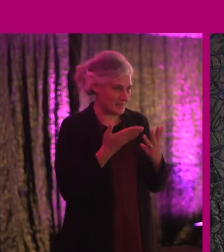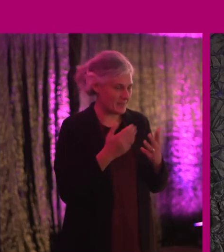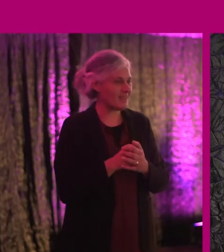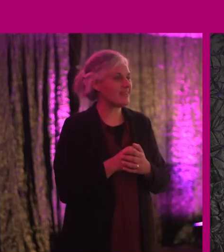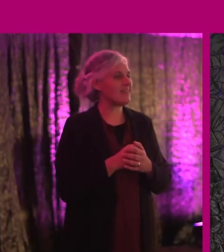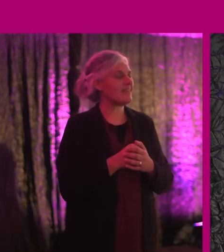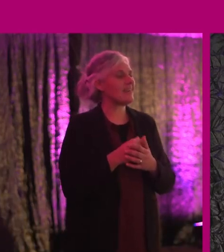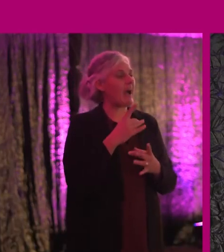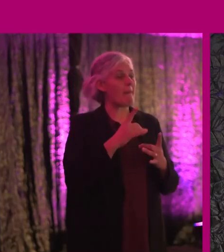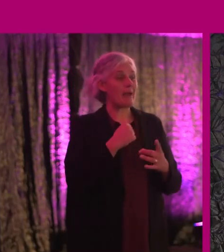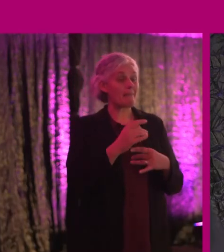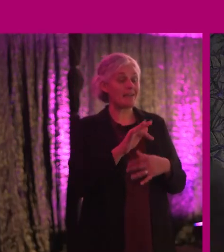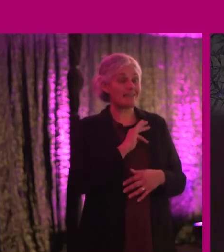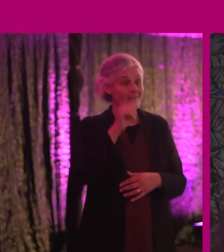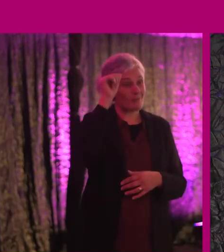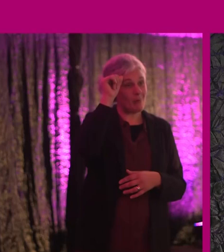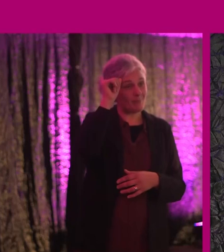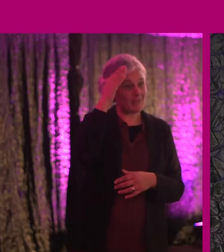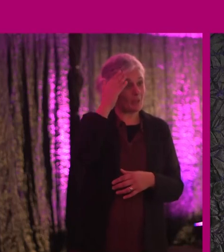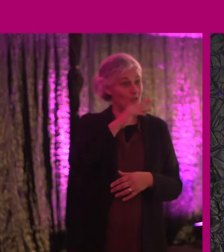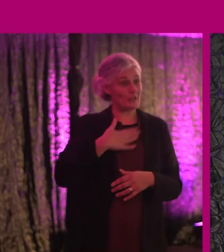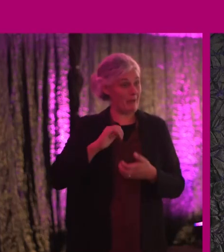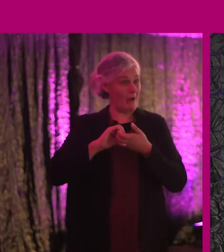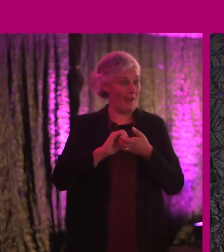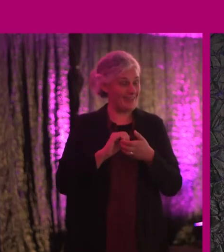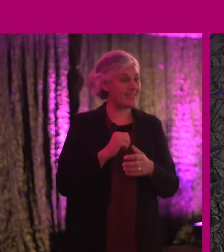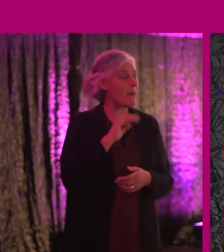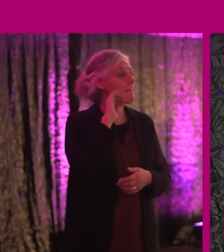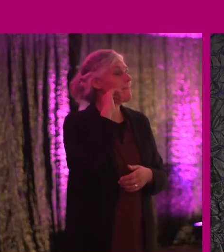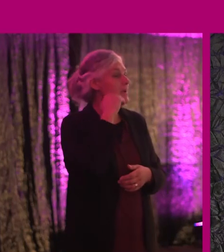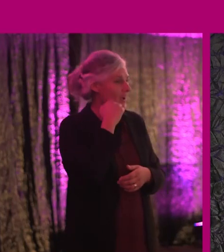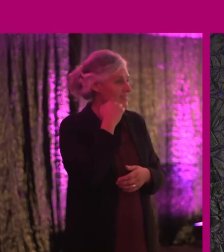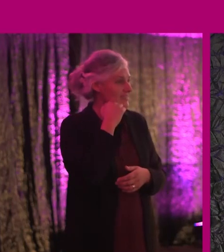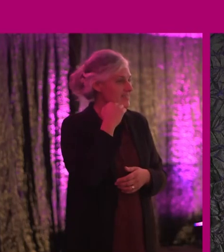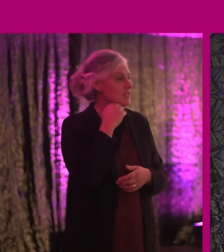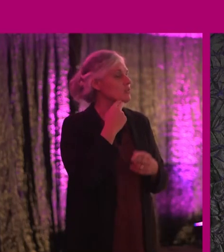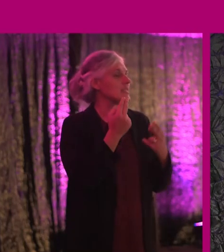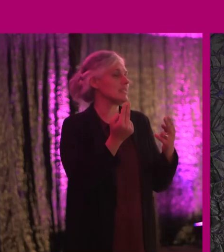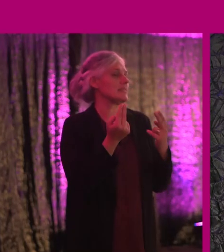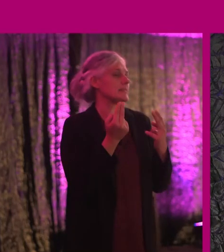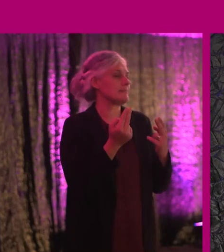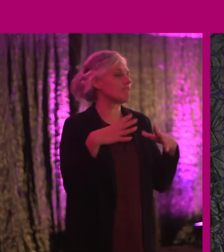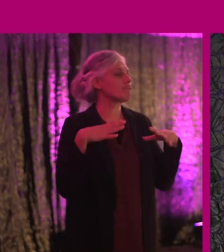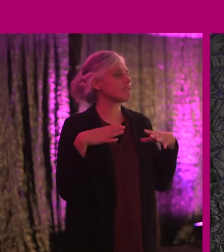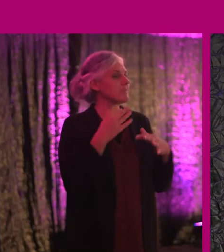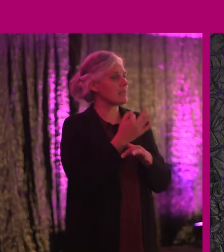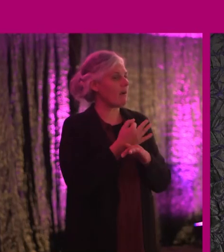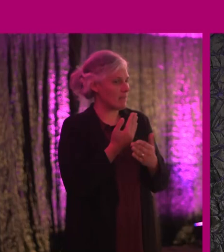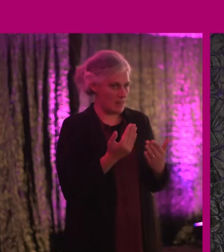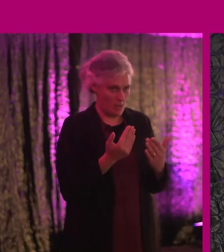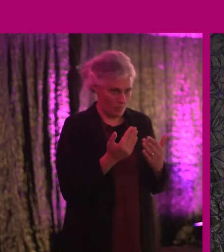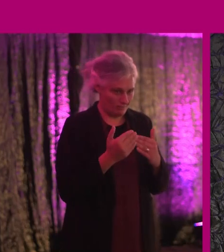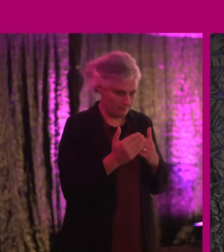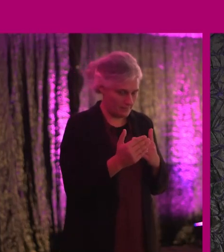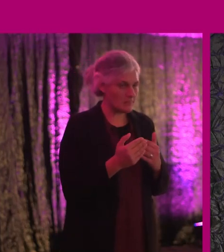myself unpopular as promised, if only with my own colleagues, because we do need to break for coffee now. And